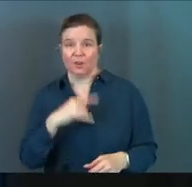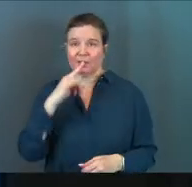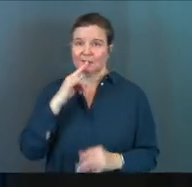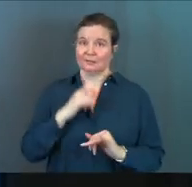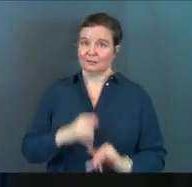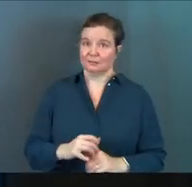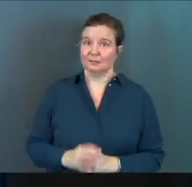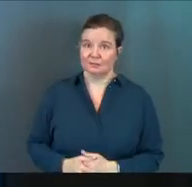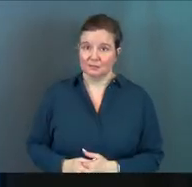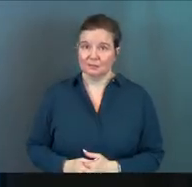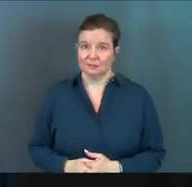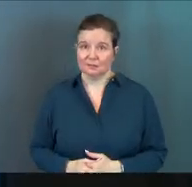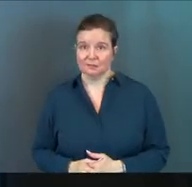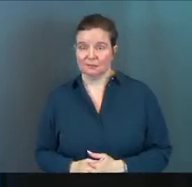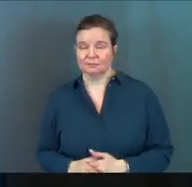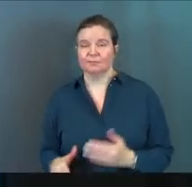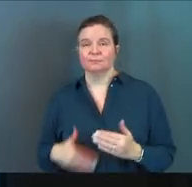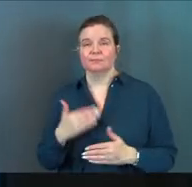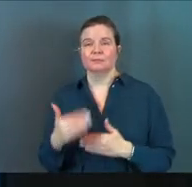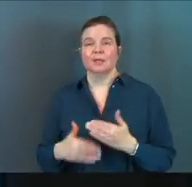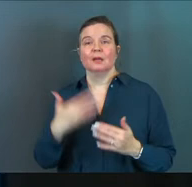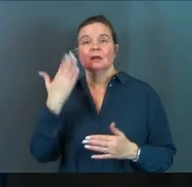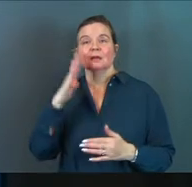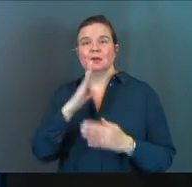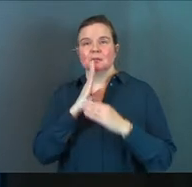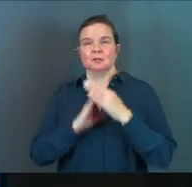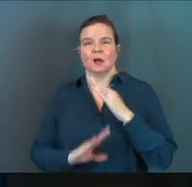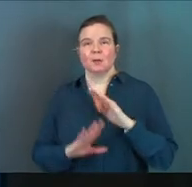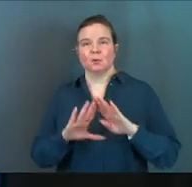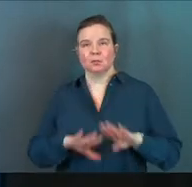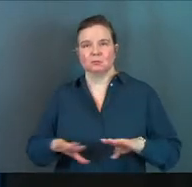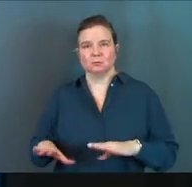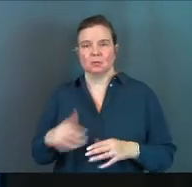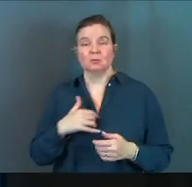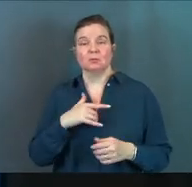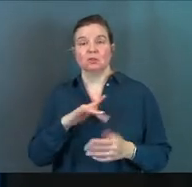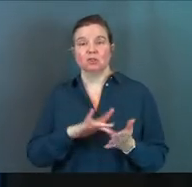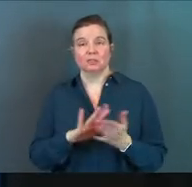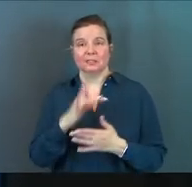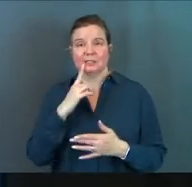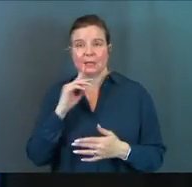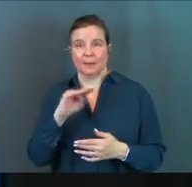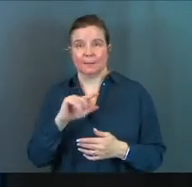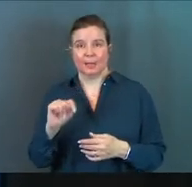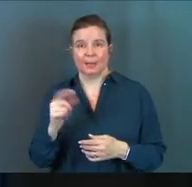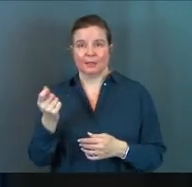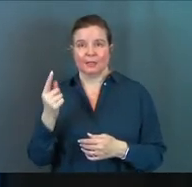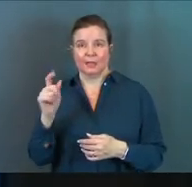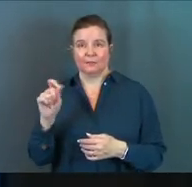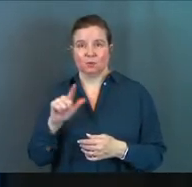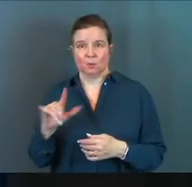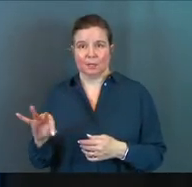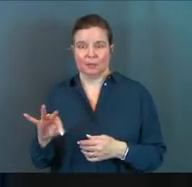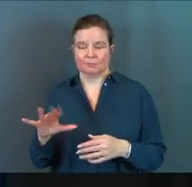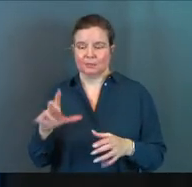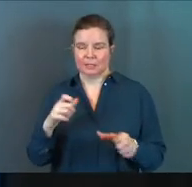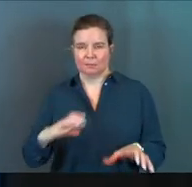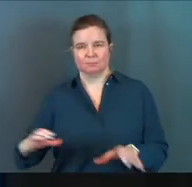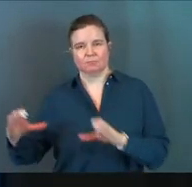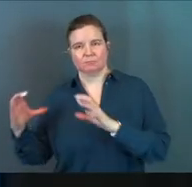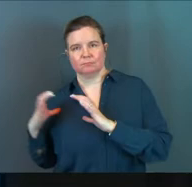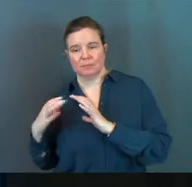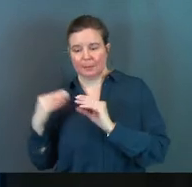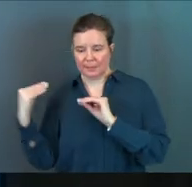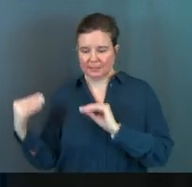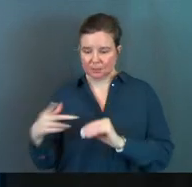our kids. Next, God is humble and gentle. Jesus said this, Matthew 11, 29. Take my yoke upon you. Let